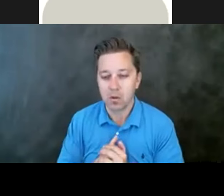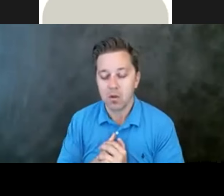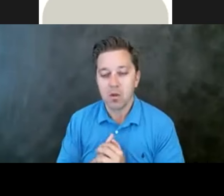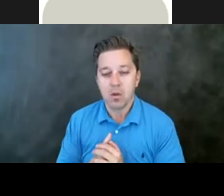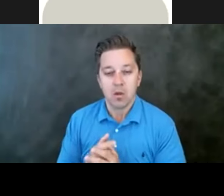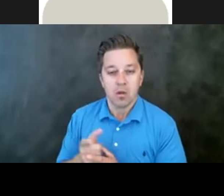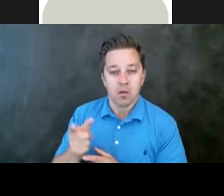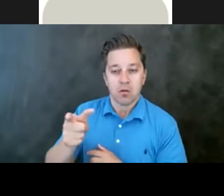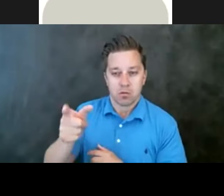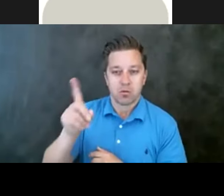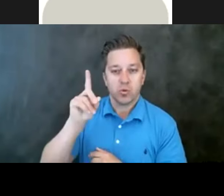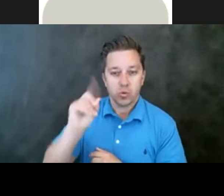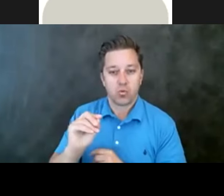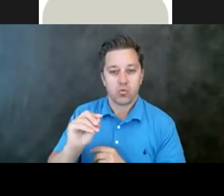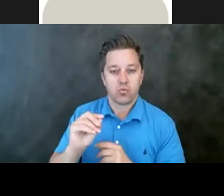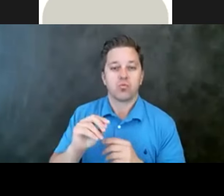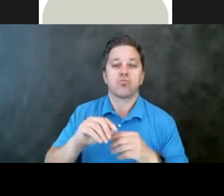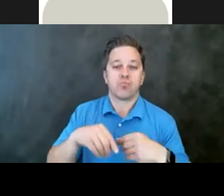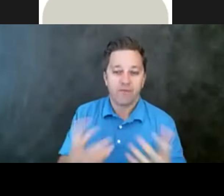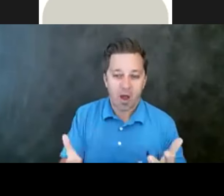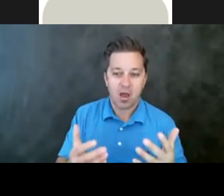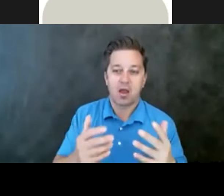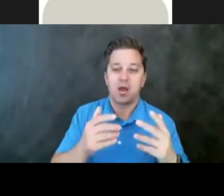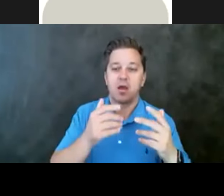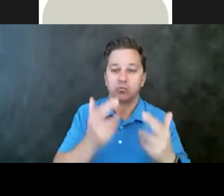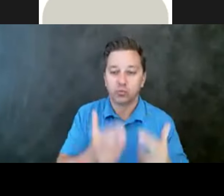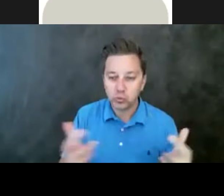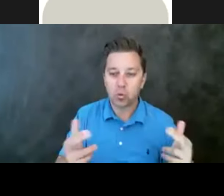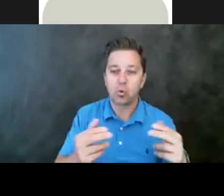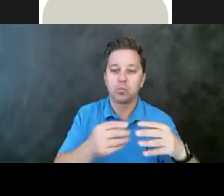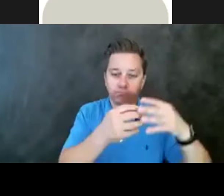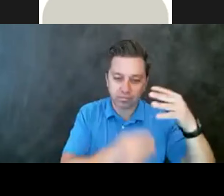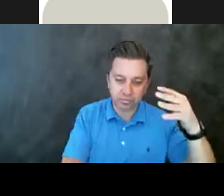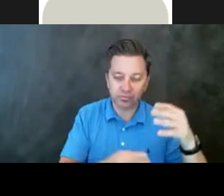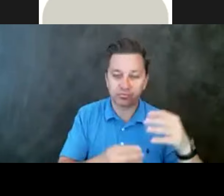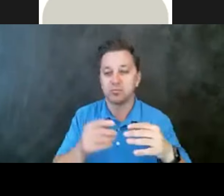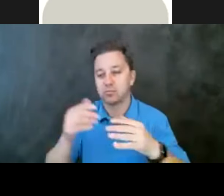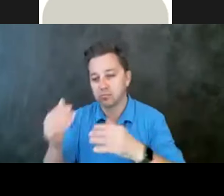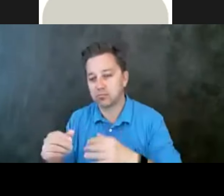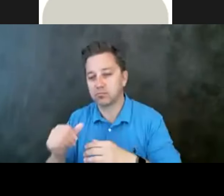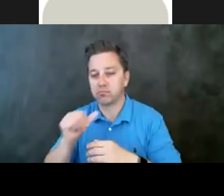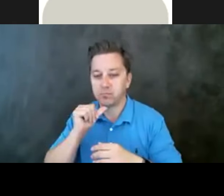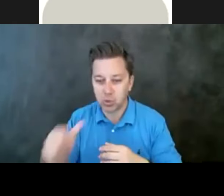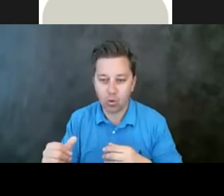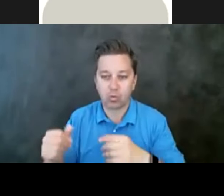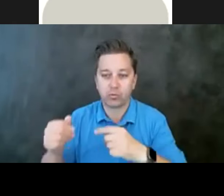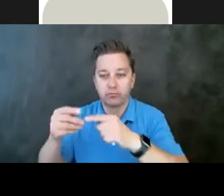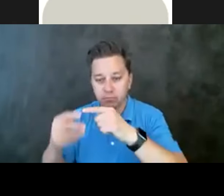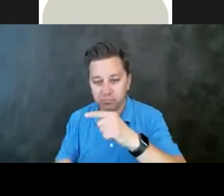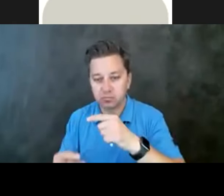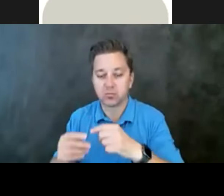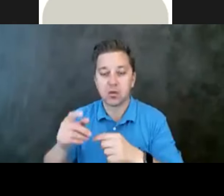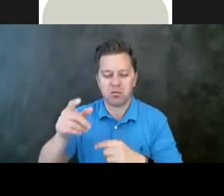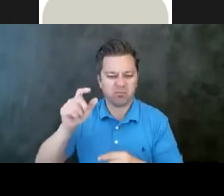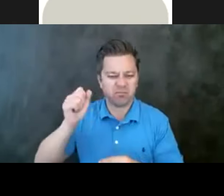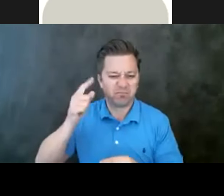do provide resources and all this language came from the, the other group, the messaging group. And this was our first one.